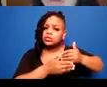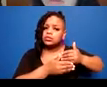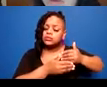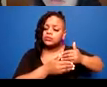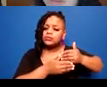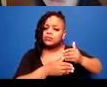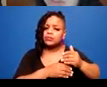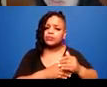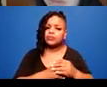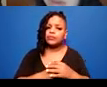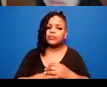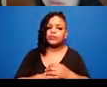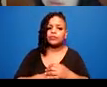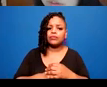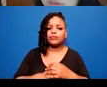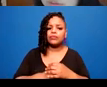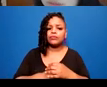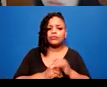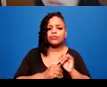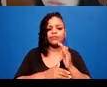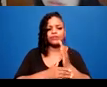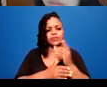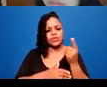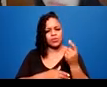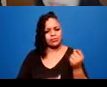Someone's requesting I switch something, but I'm not sure what.